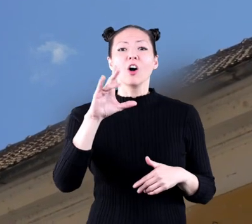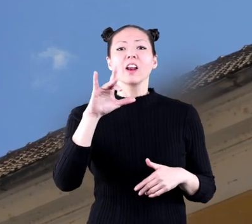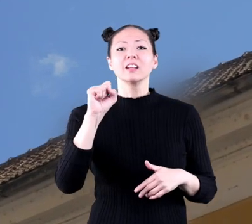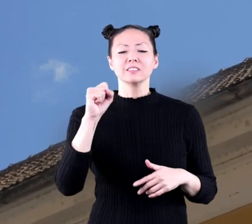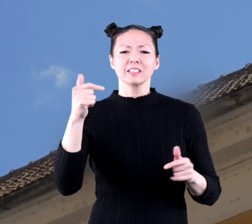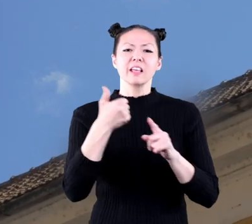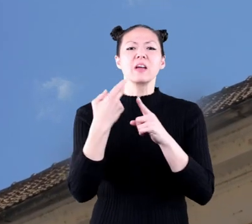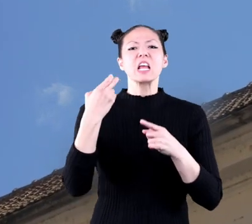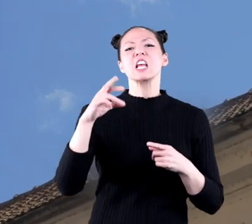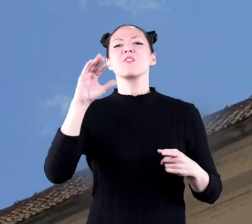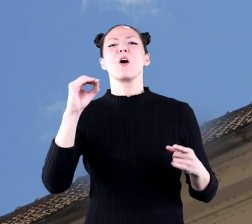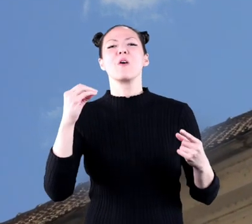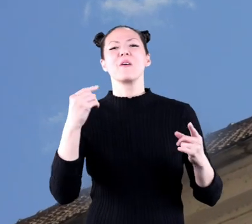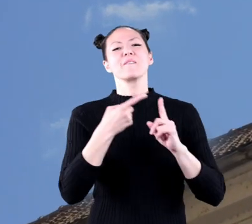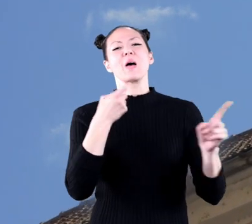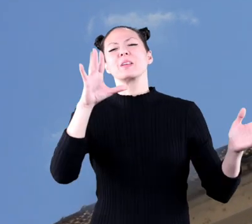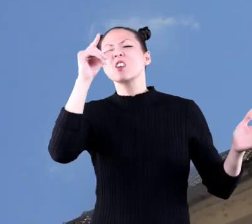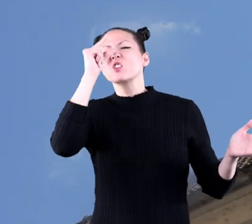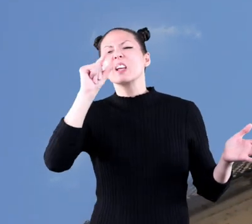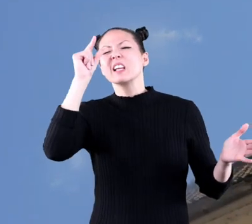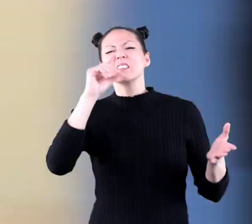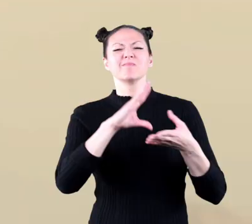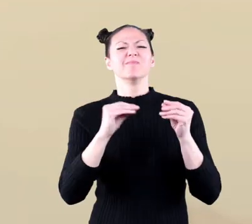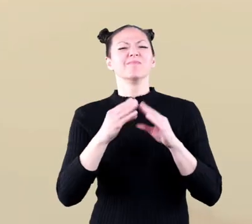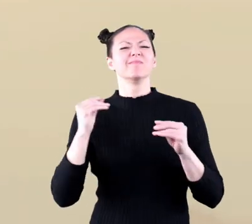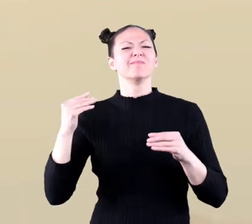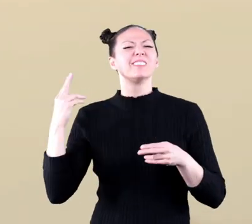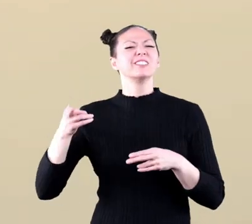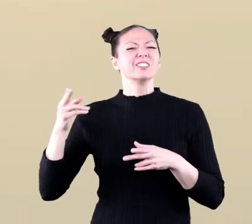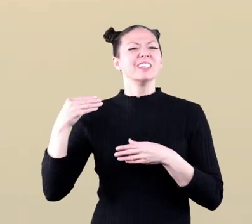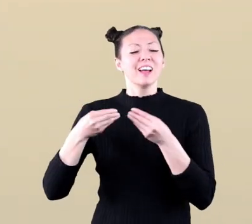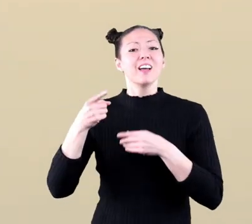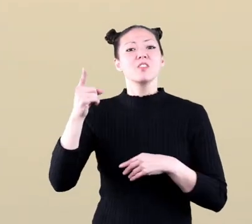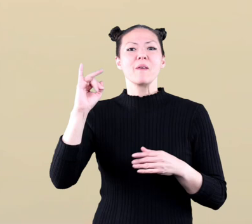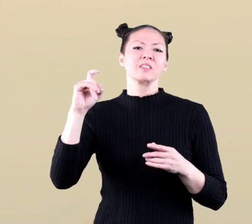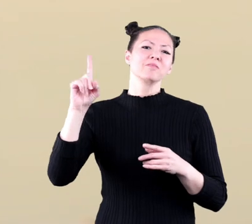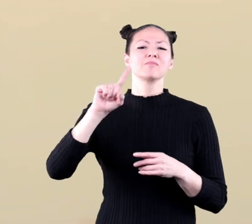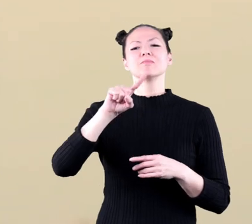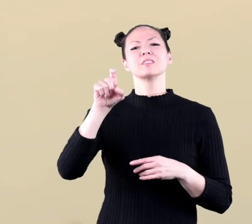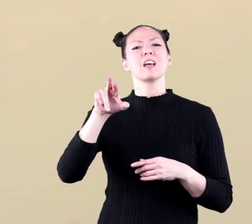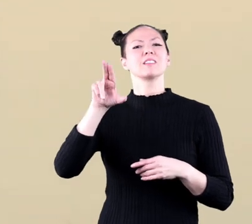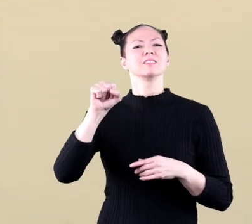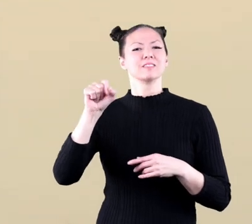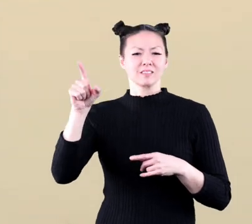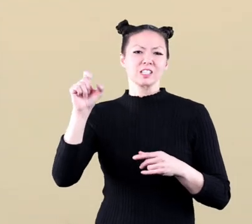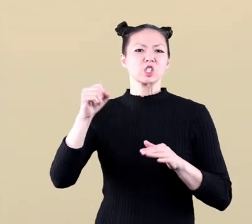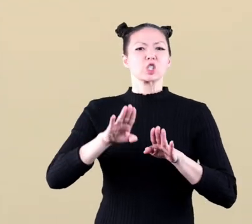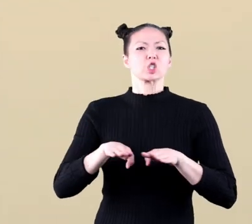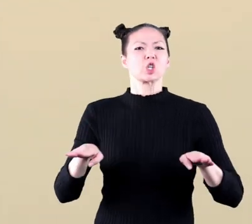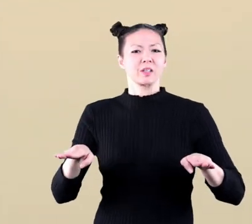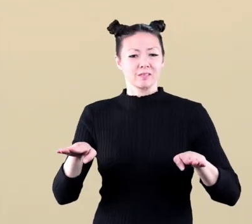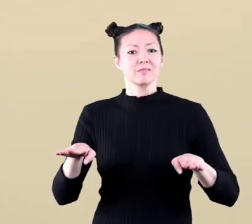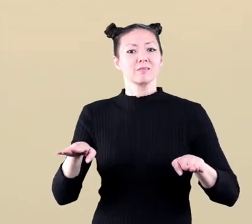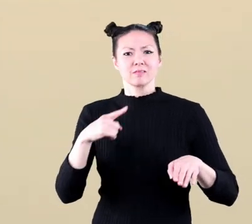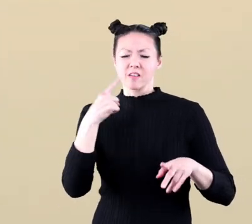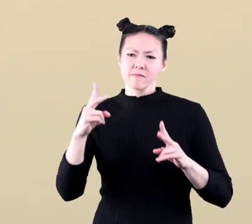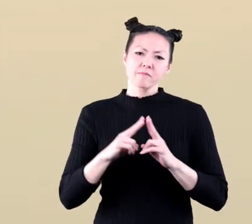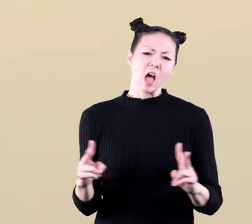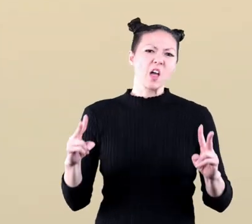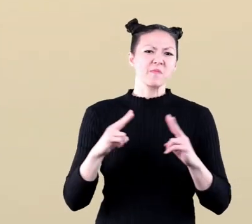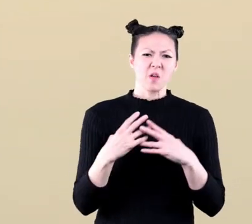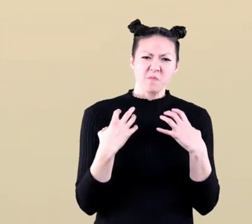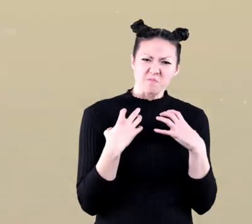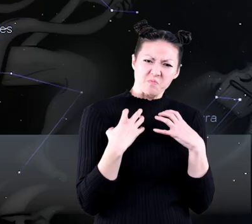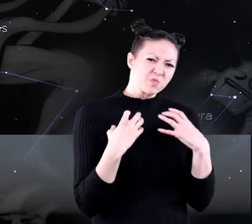is a hero from Greek mythology. He is one of Zeus' children and was said to be very, very brave.